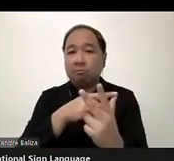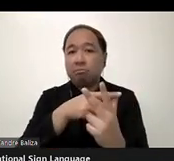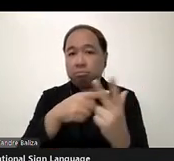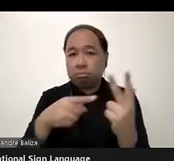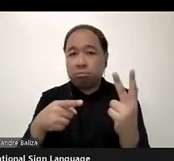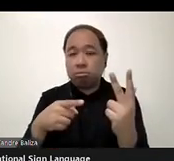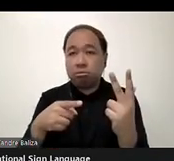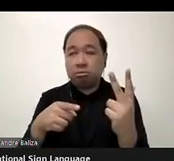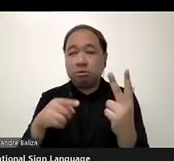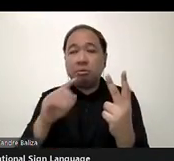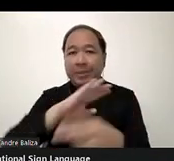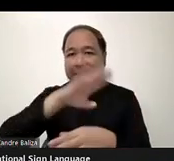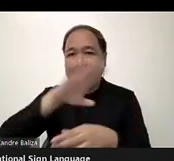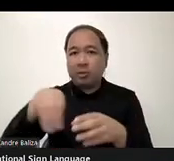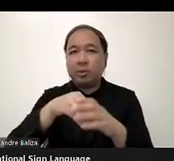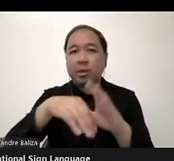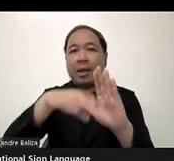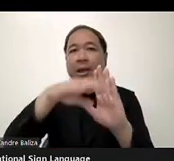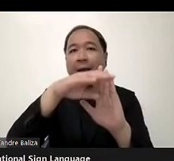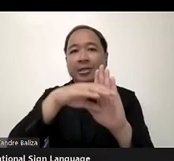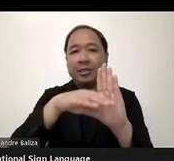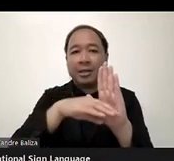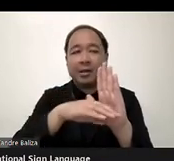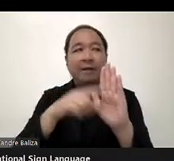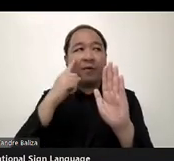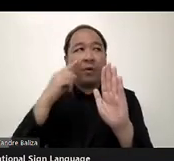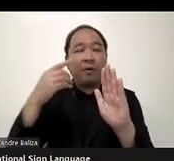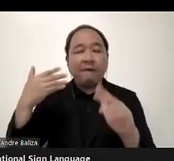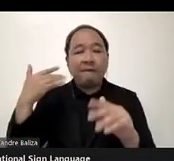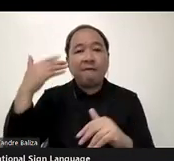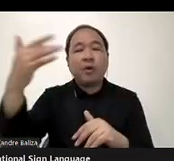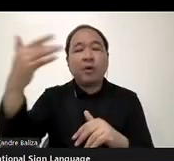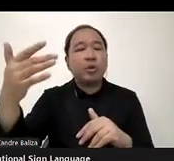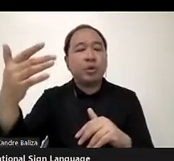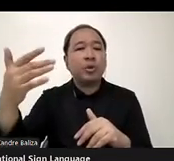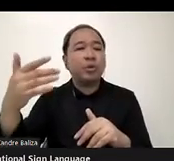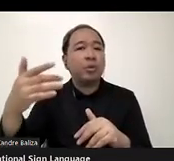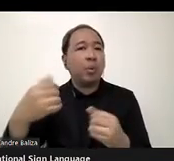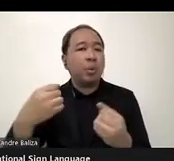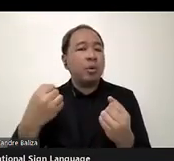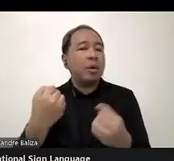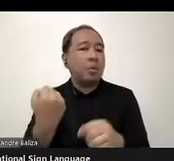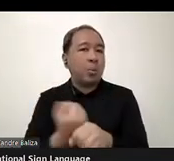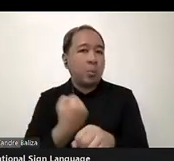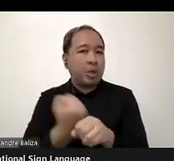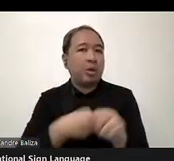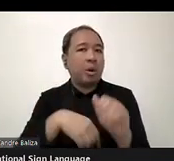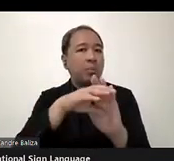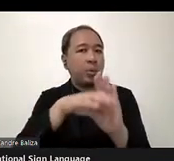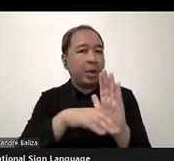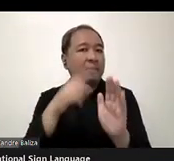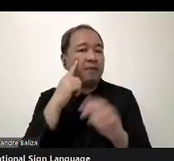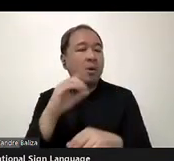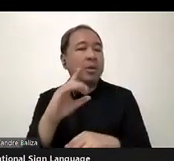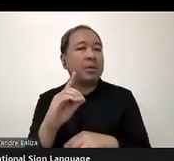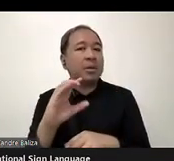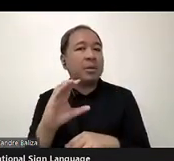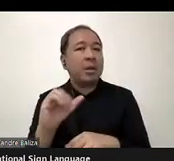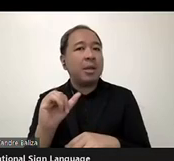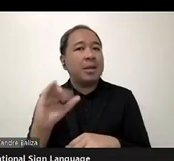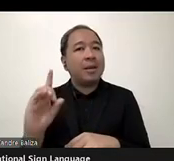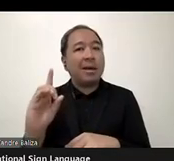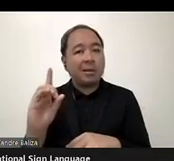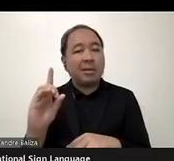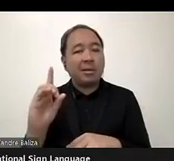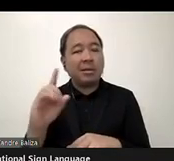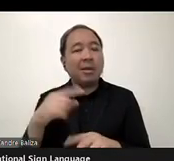agenda of the, the future, uh, work program of DICAD. So that, and also, uh,